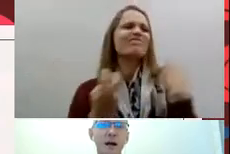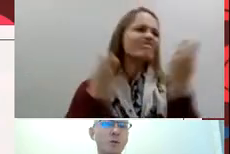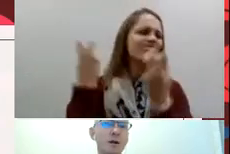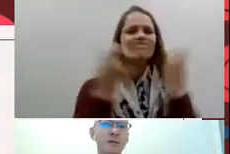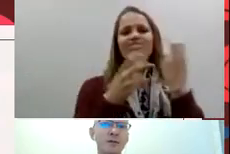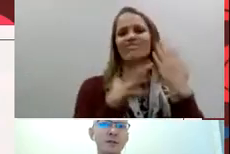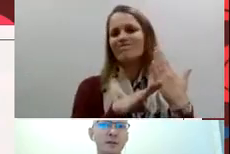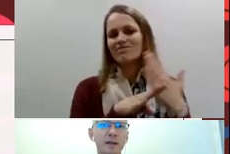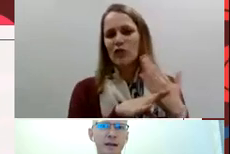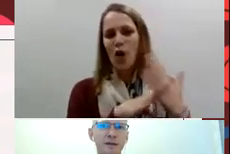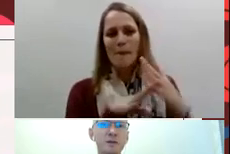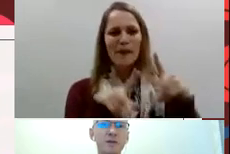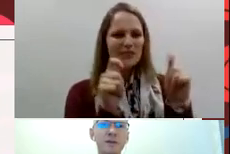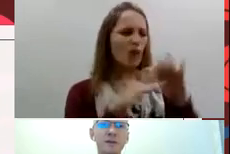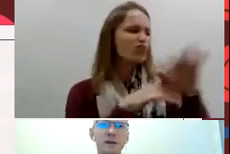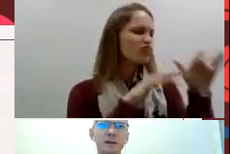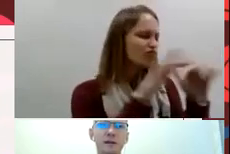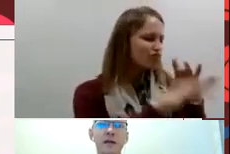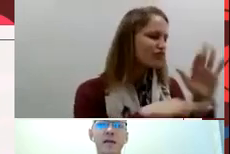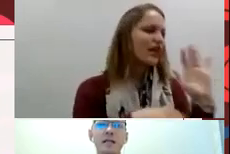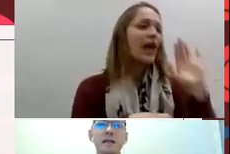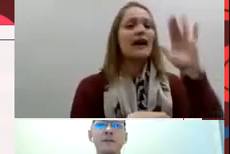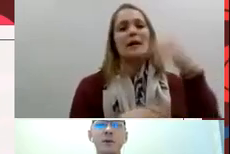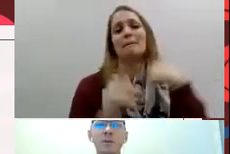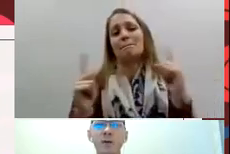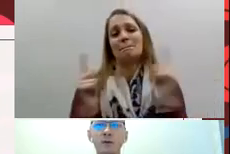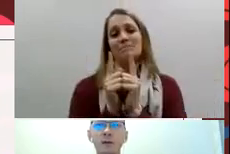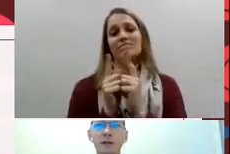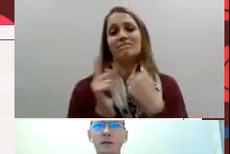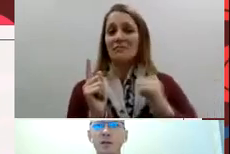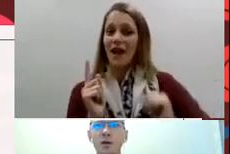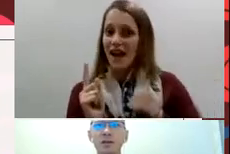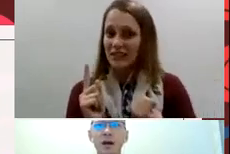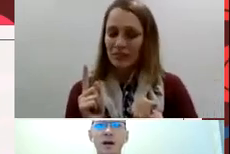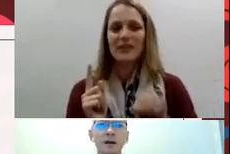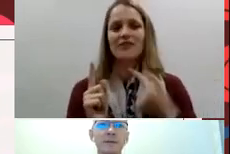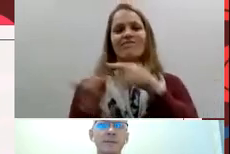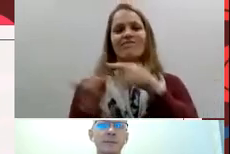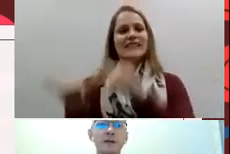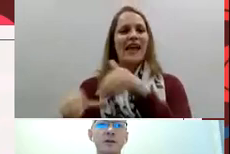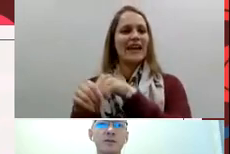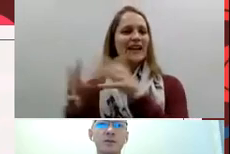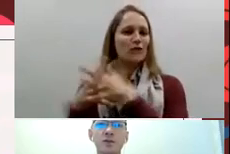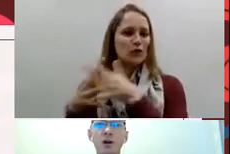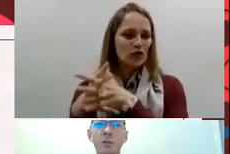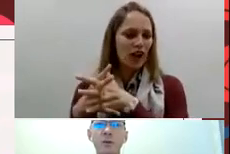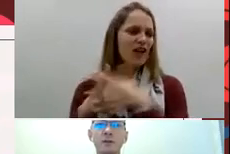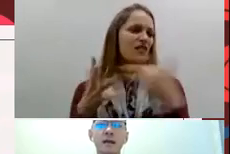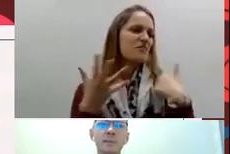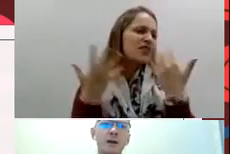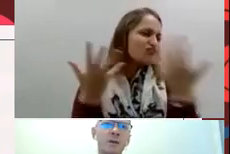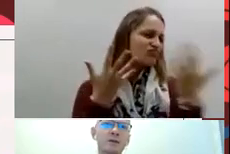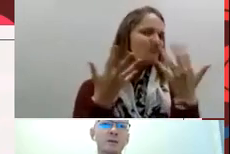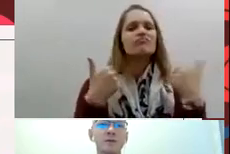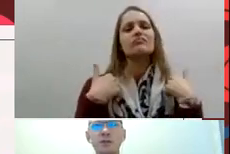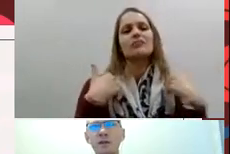up I wouldn't have achieved that it was difficult yes so after the college I looked for a job I was in